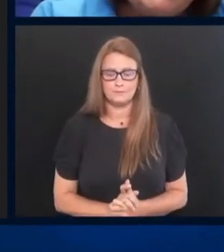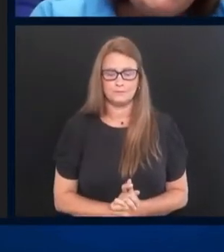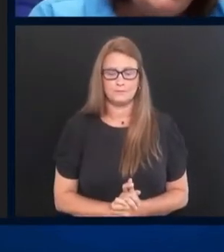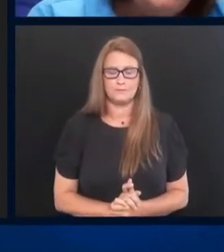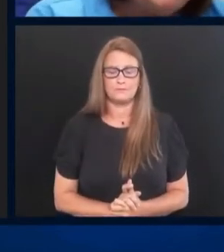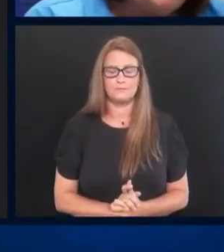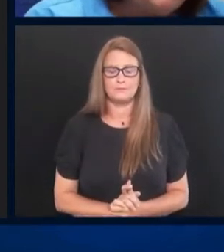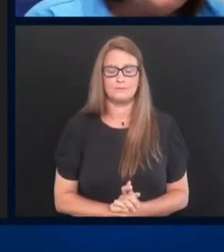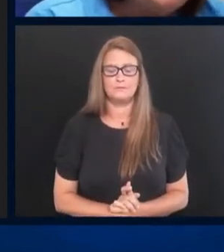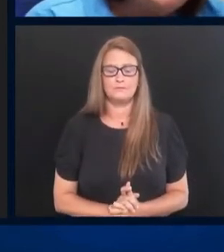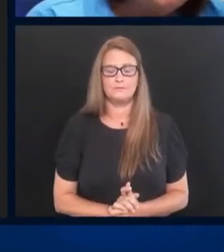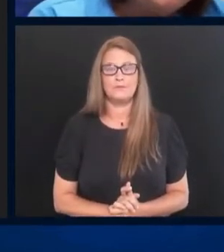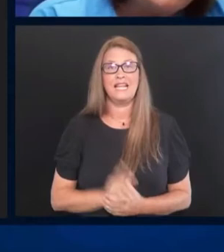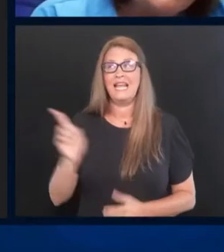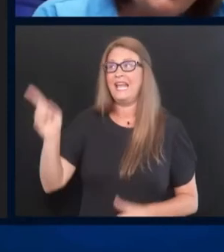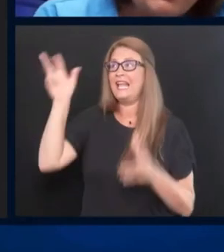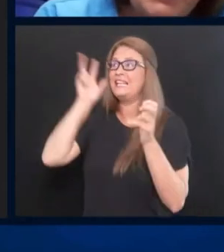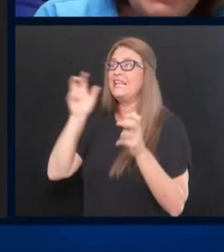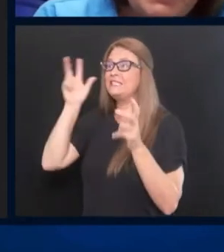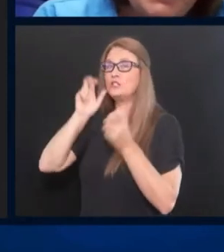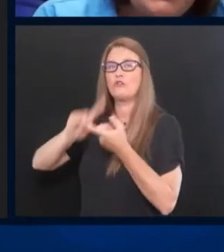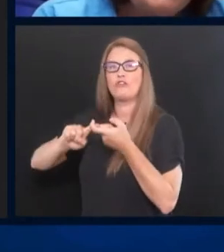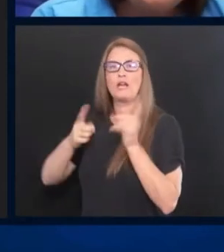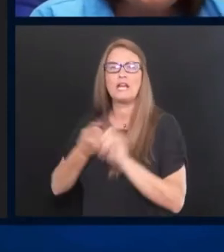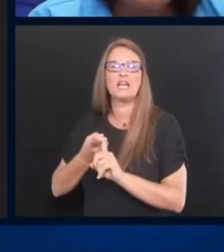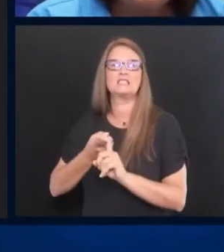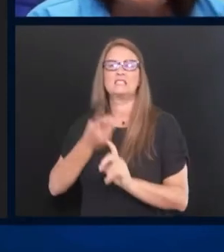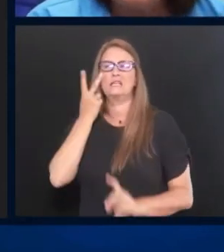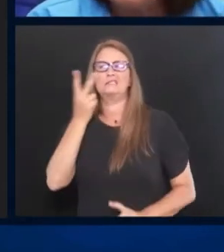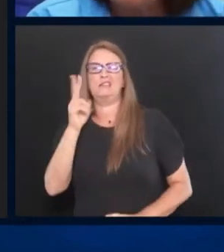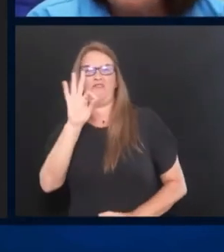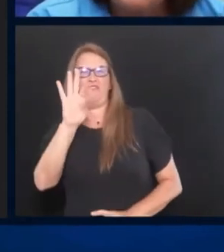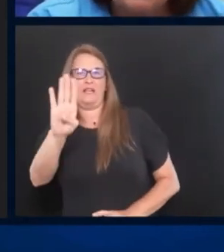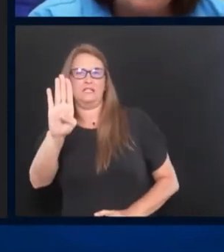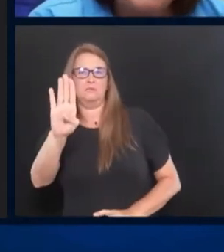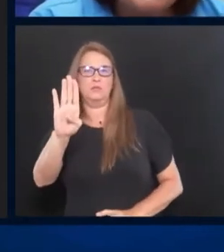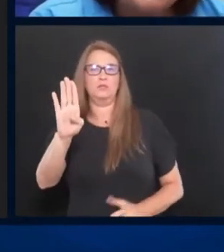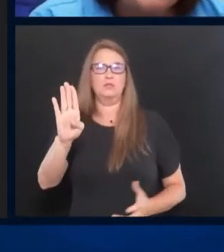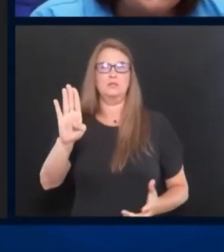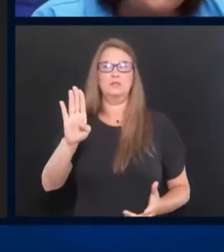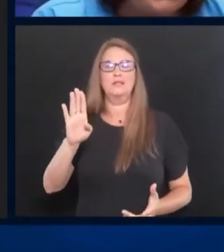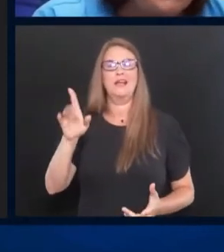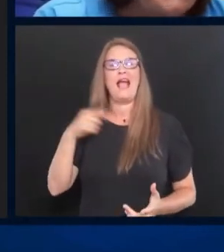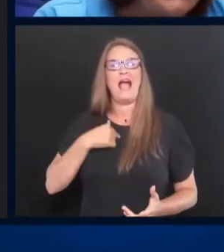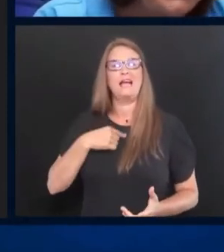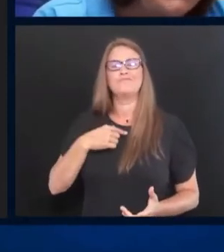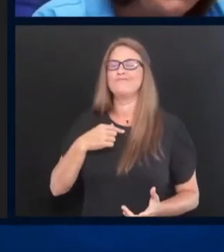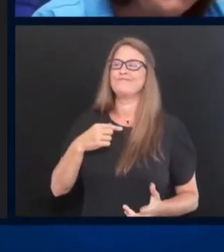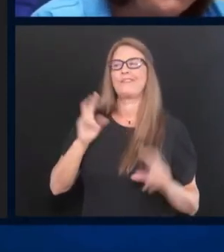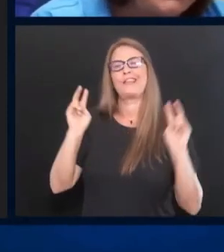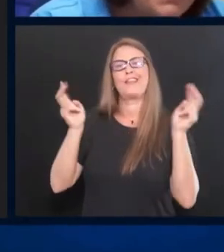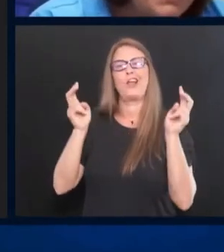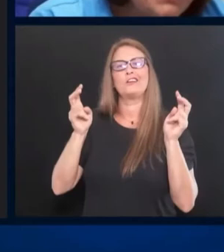He listened to his friends. He listened to social media. He just listened to what I call the garbage that's out there.